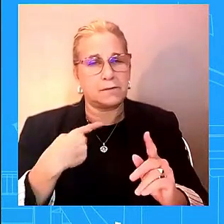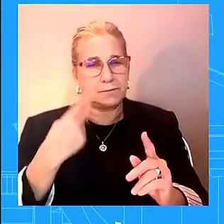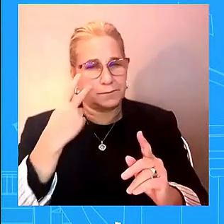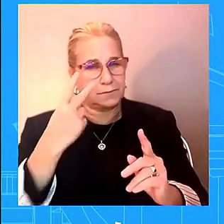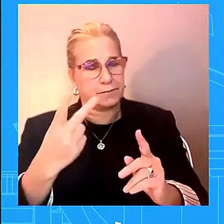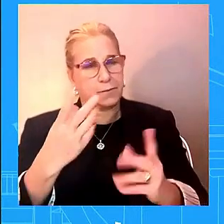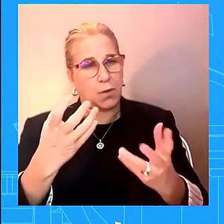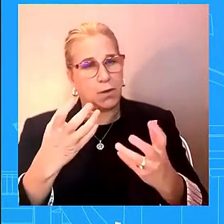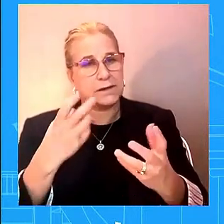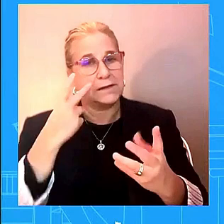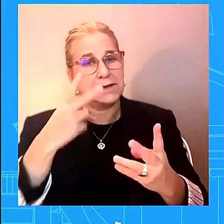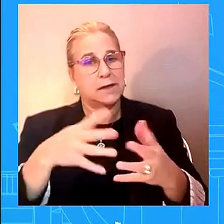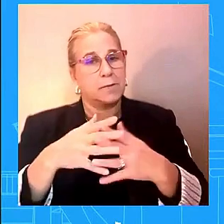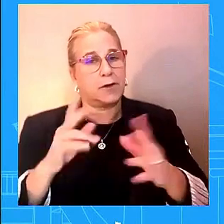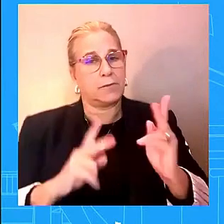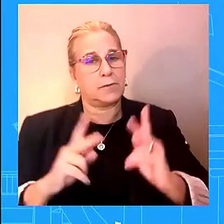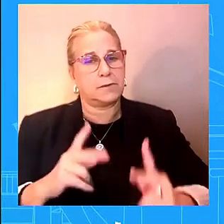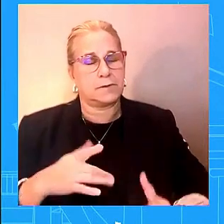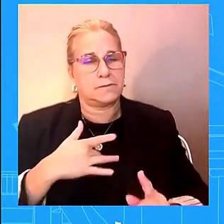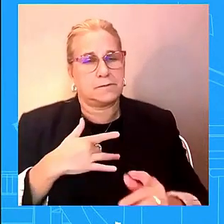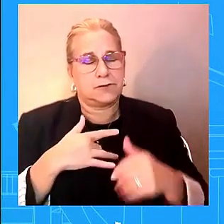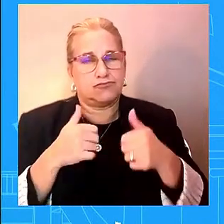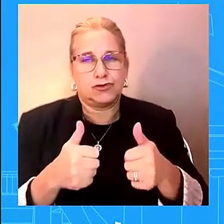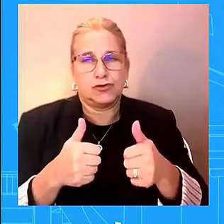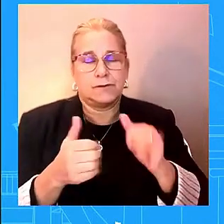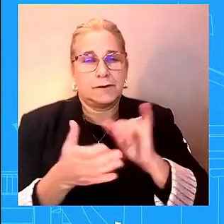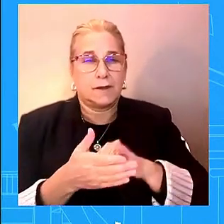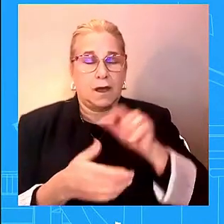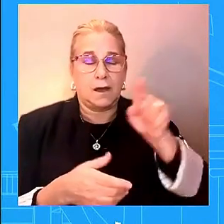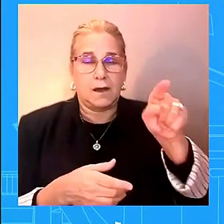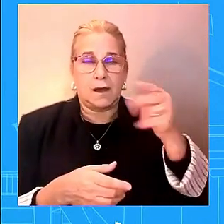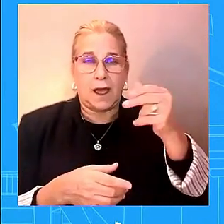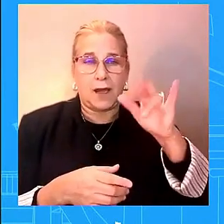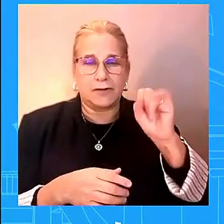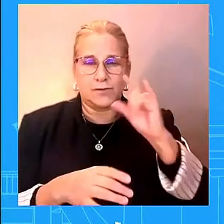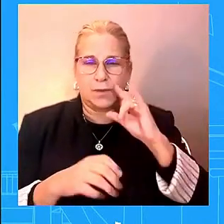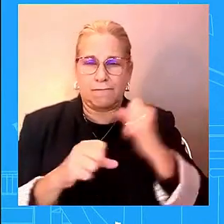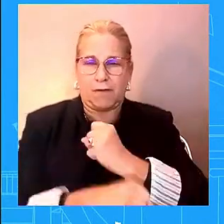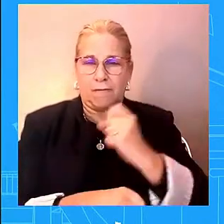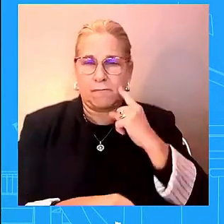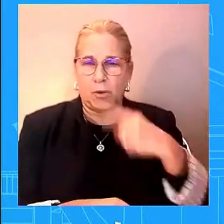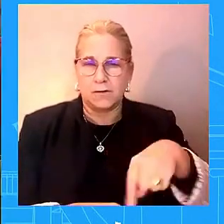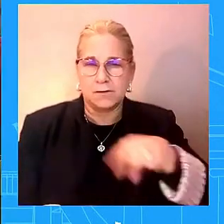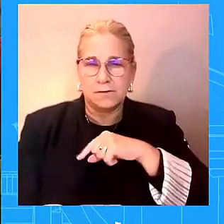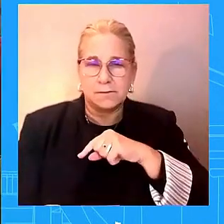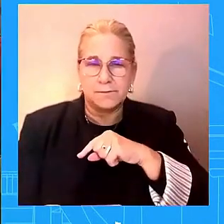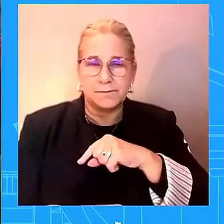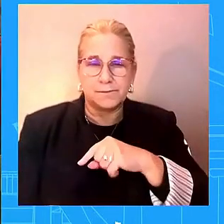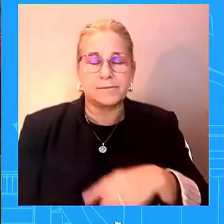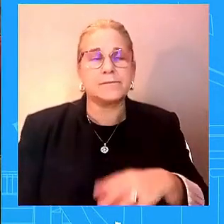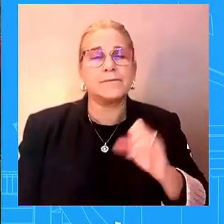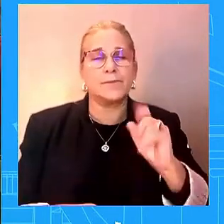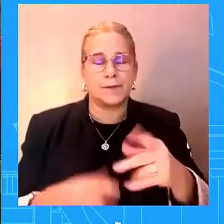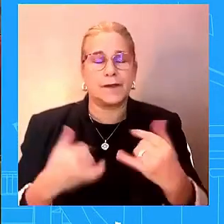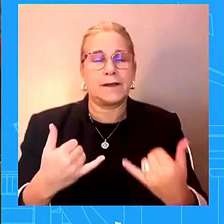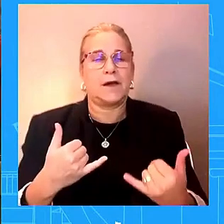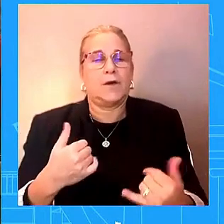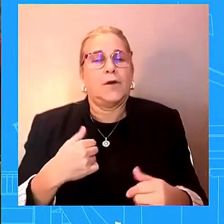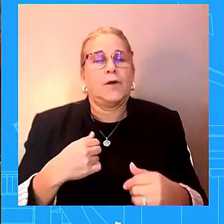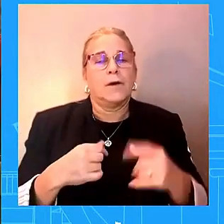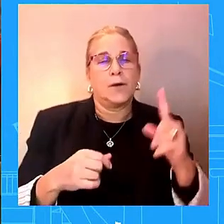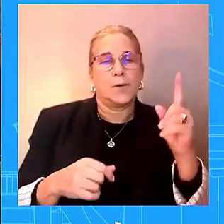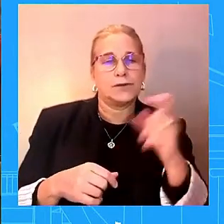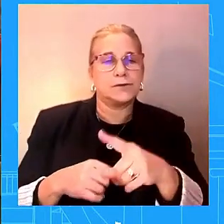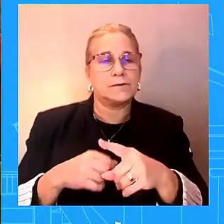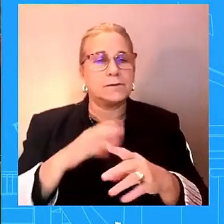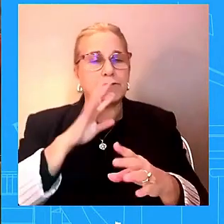is okay karen thanks great um later today the president's doing the national arts and humanities reception can you tell us about that event who's